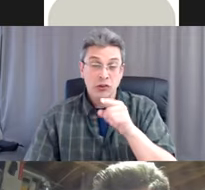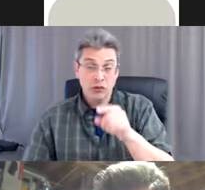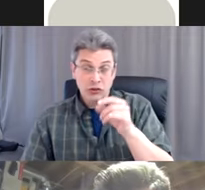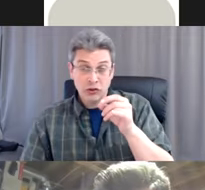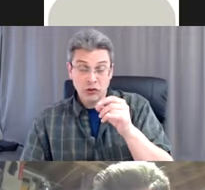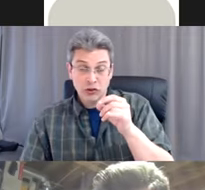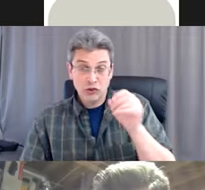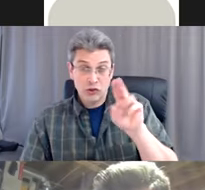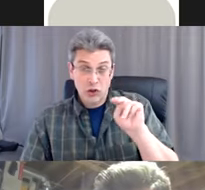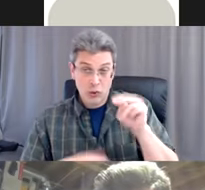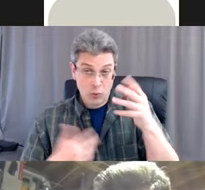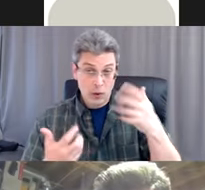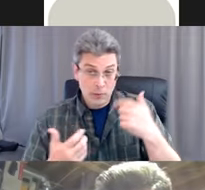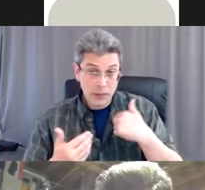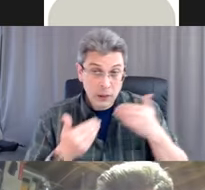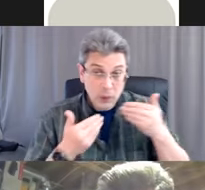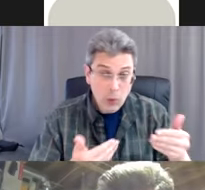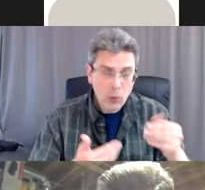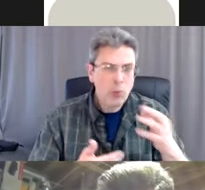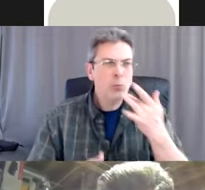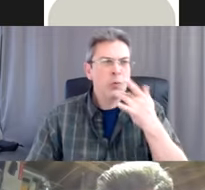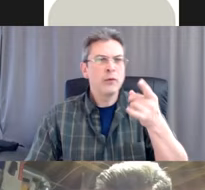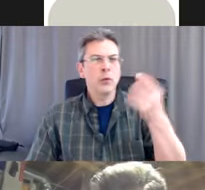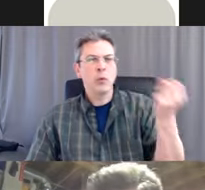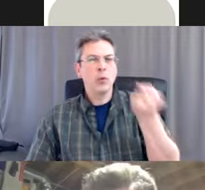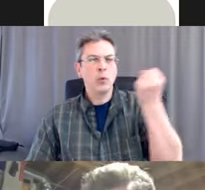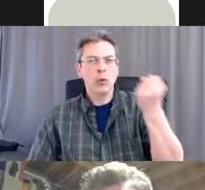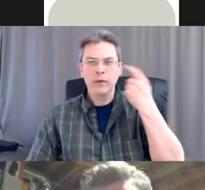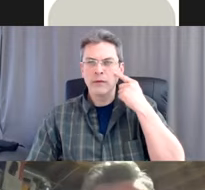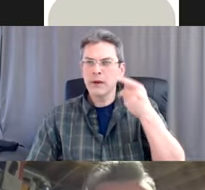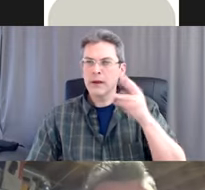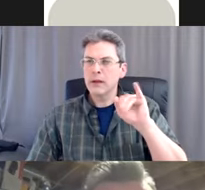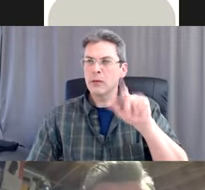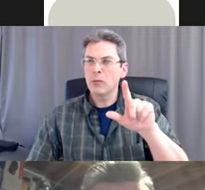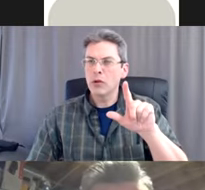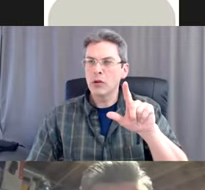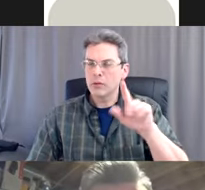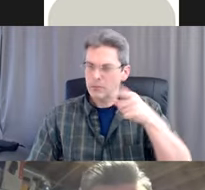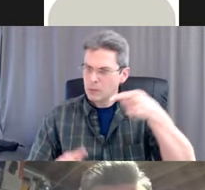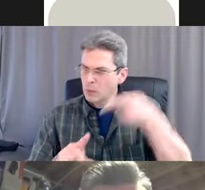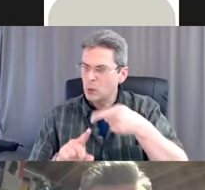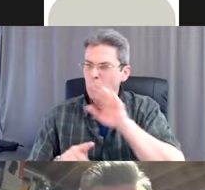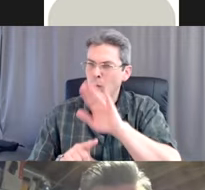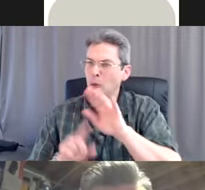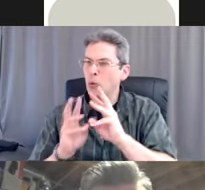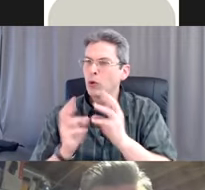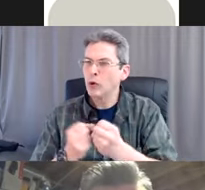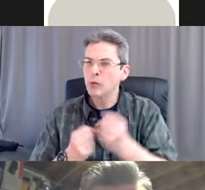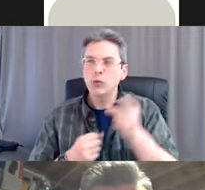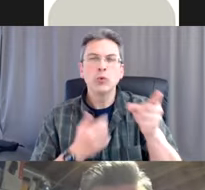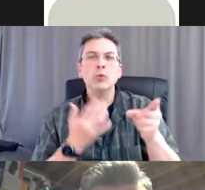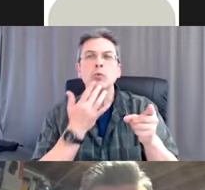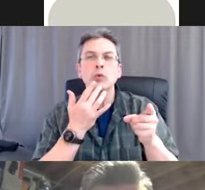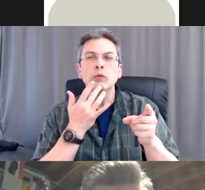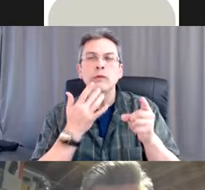can save those for the vaccine workshop. Um, what would you prefer? Um, we can,